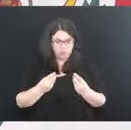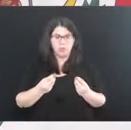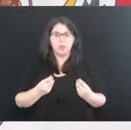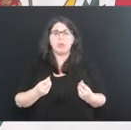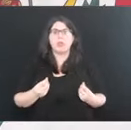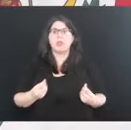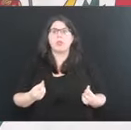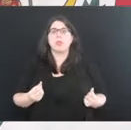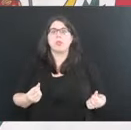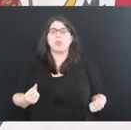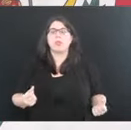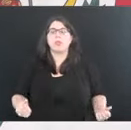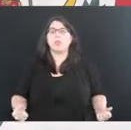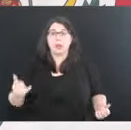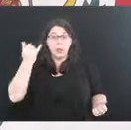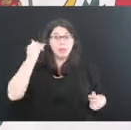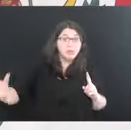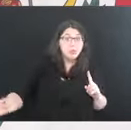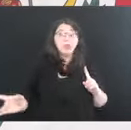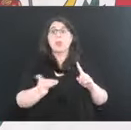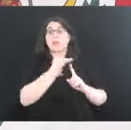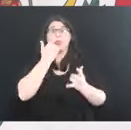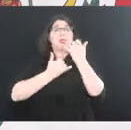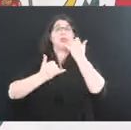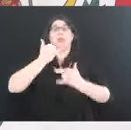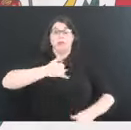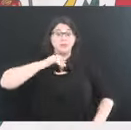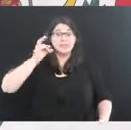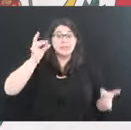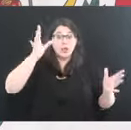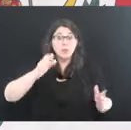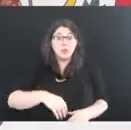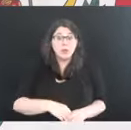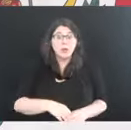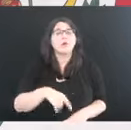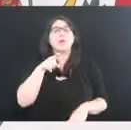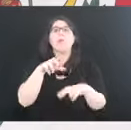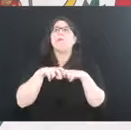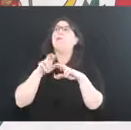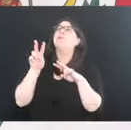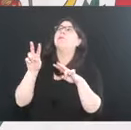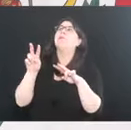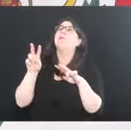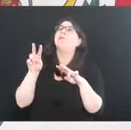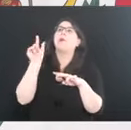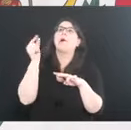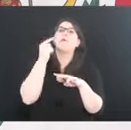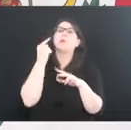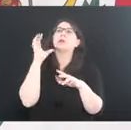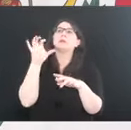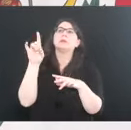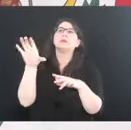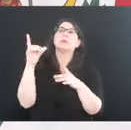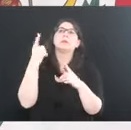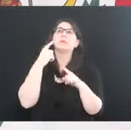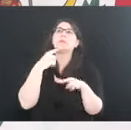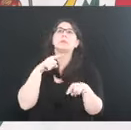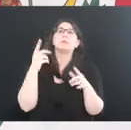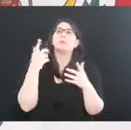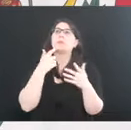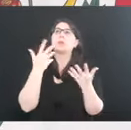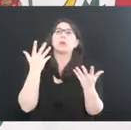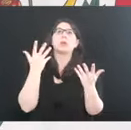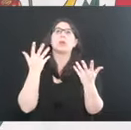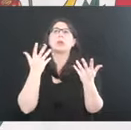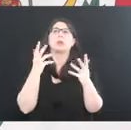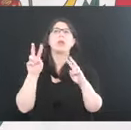mistake of your life and you're sitting there worrying about what the CDC is telling you, go get that